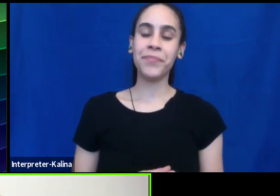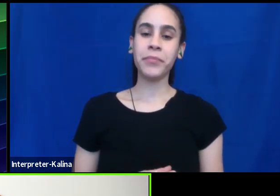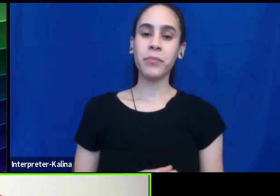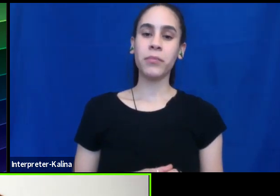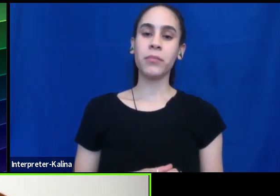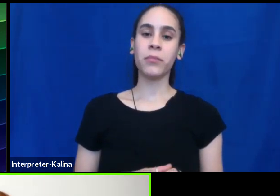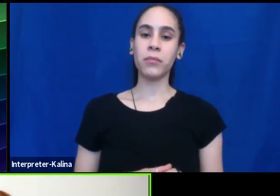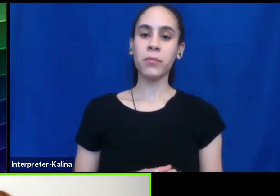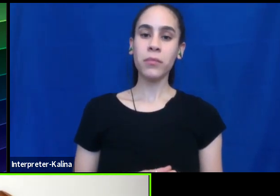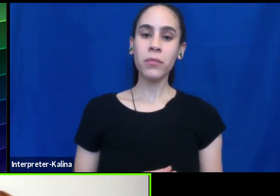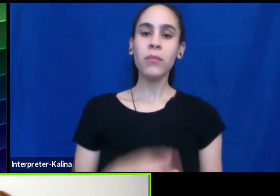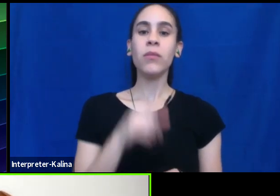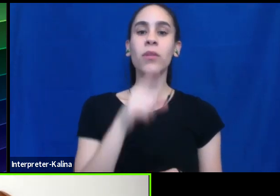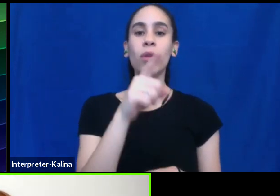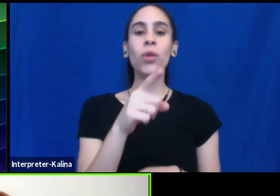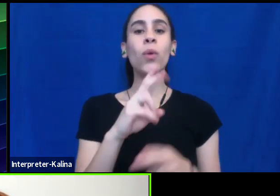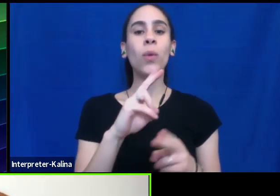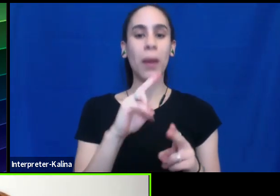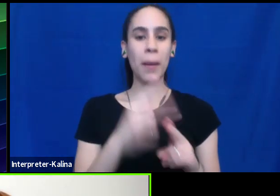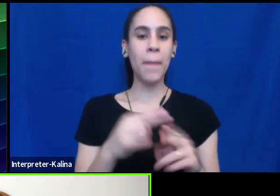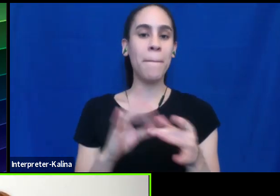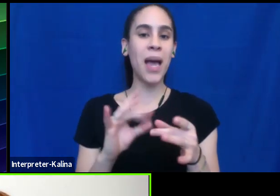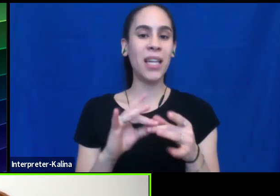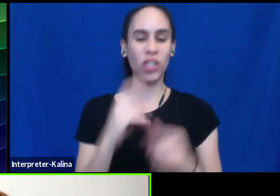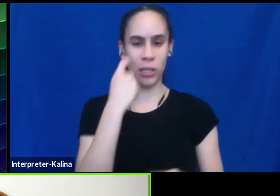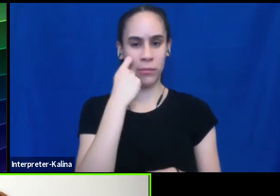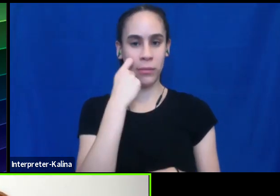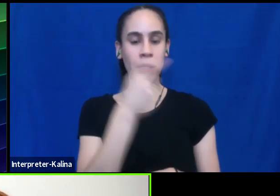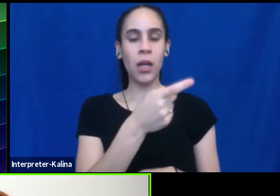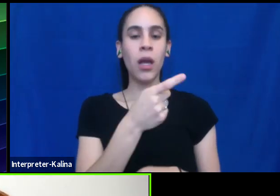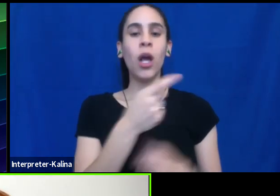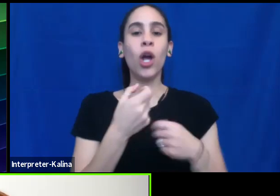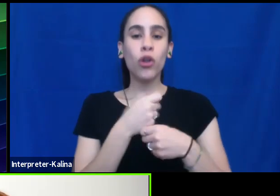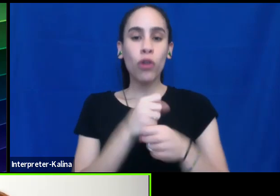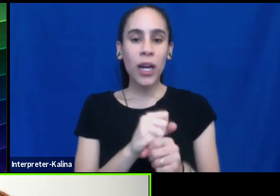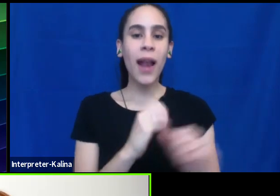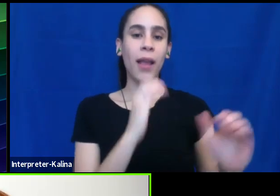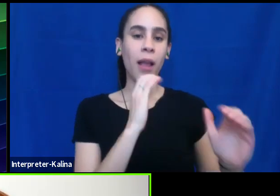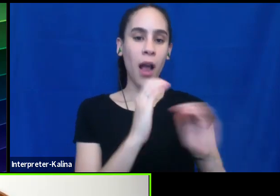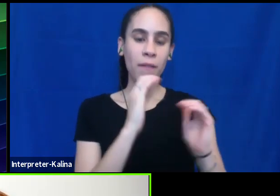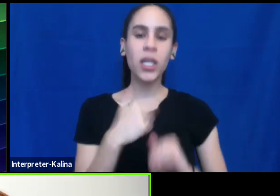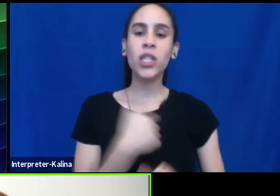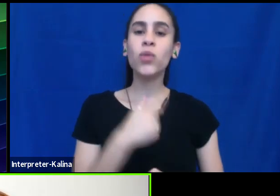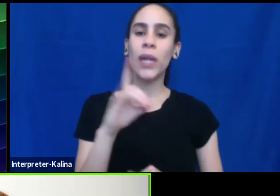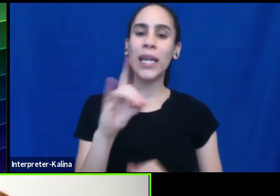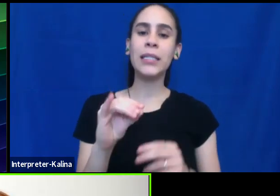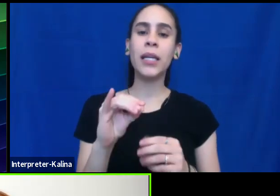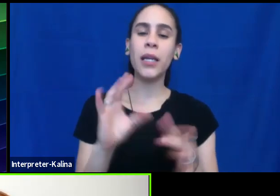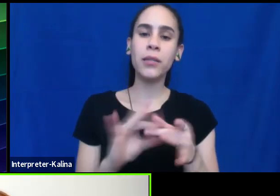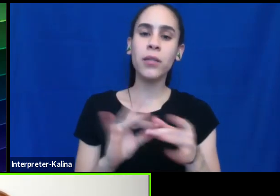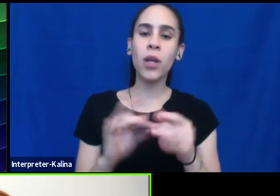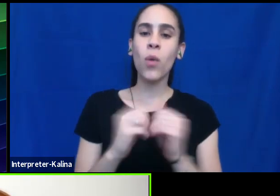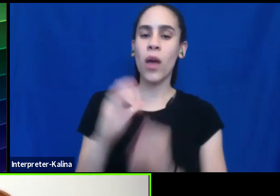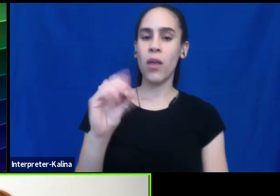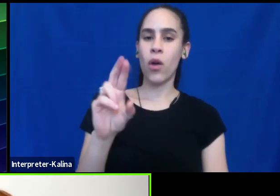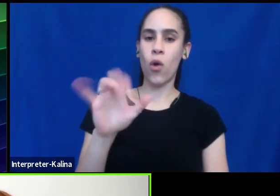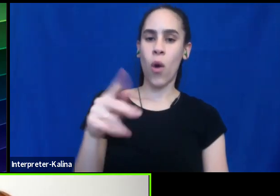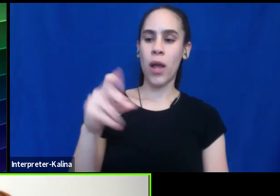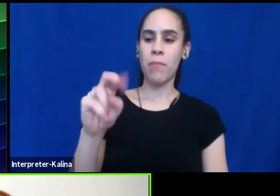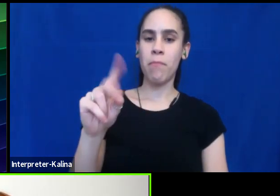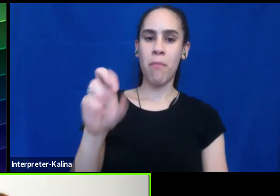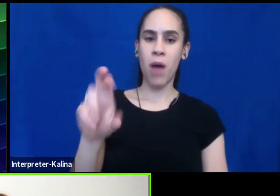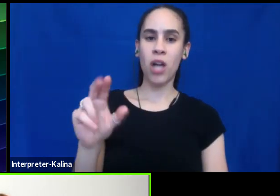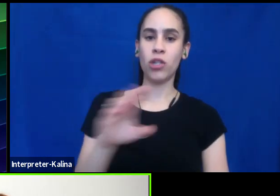you mentioned a little bit about, about creating conversations. We talked about this also a little bit with Corey Ponder in episode 19.